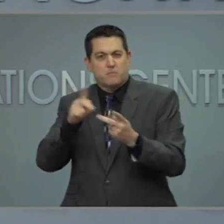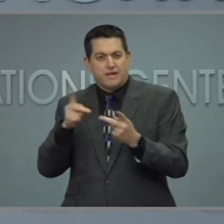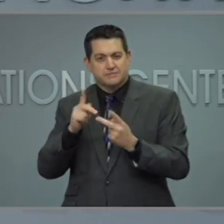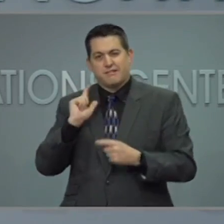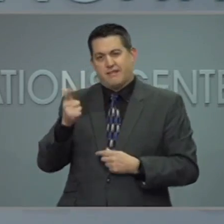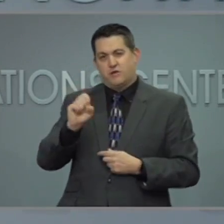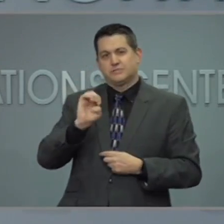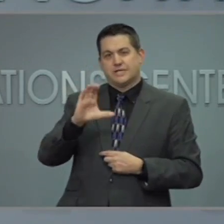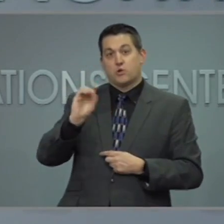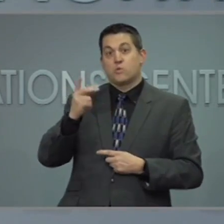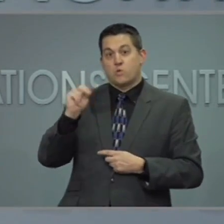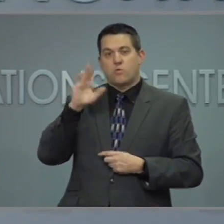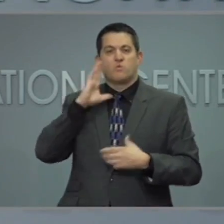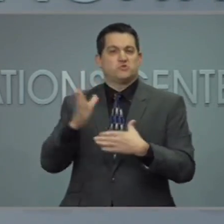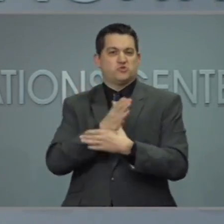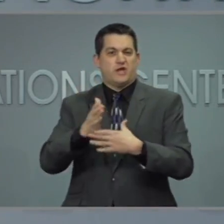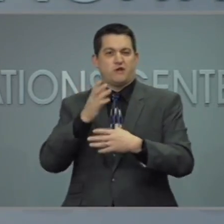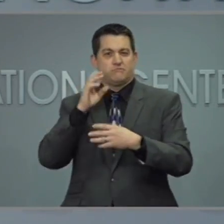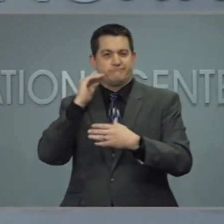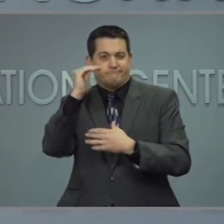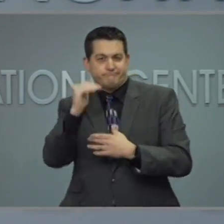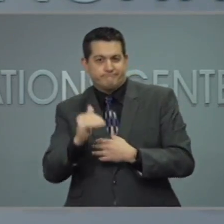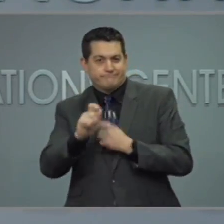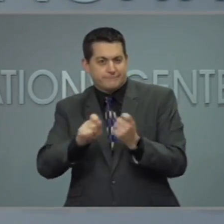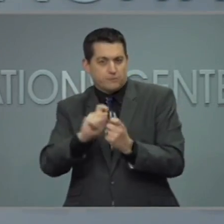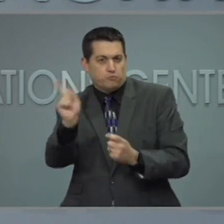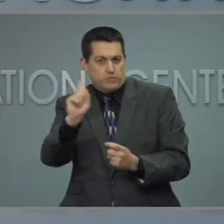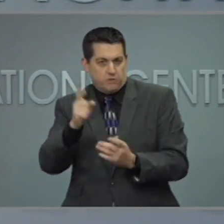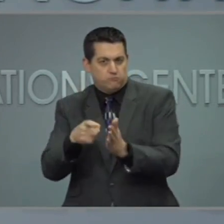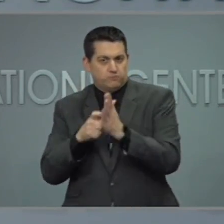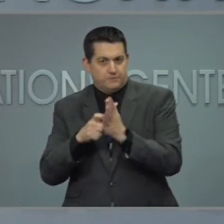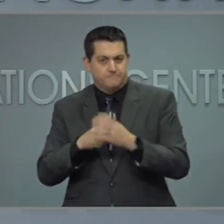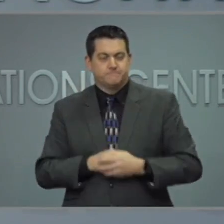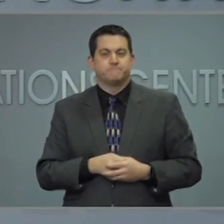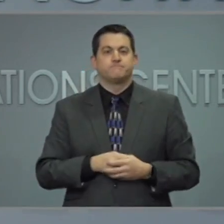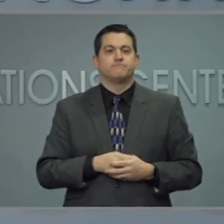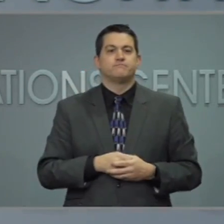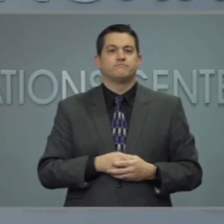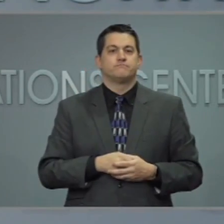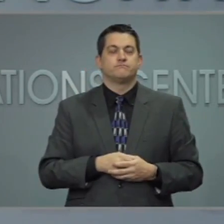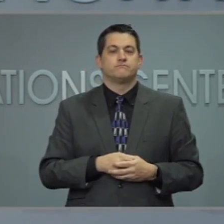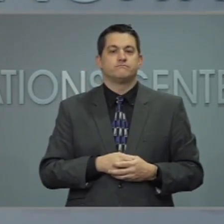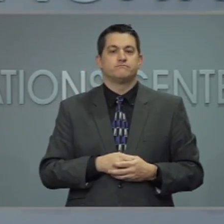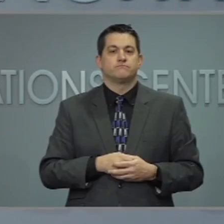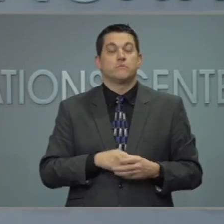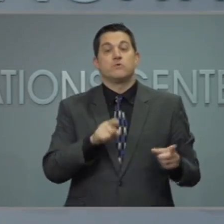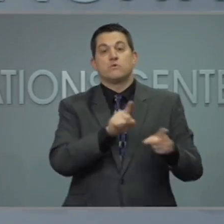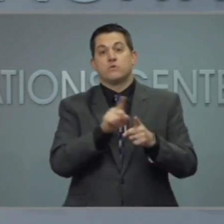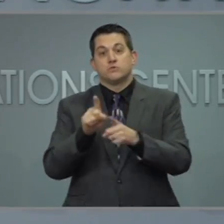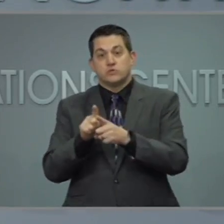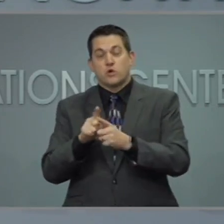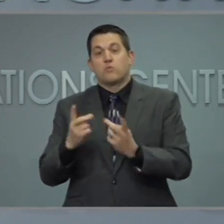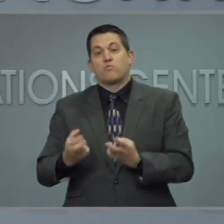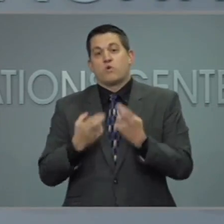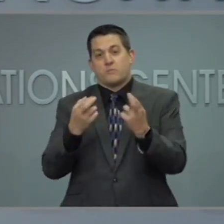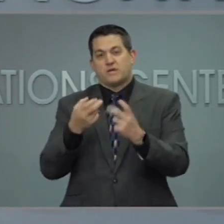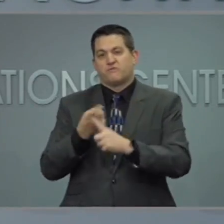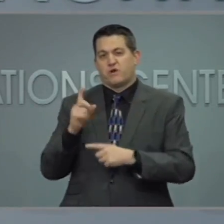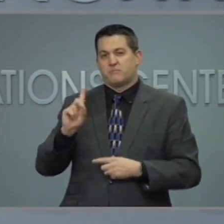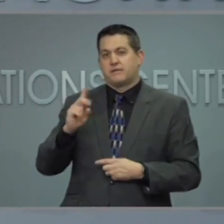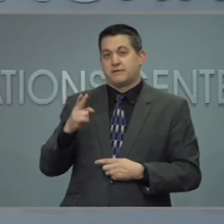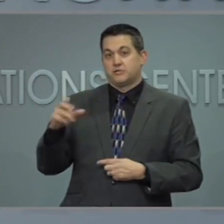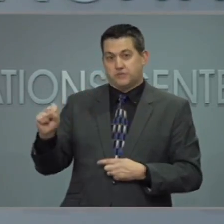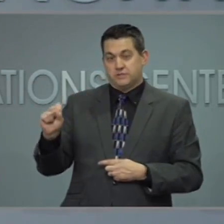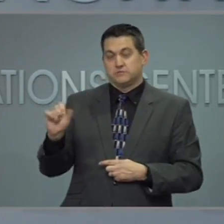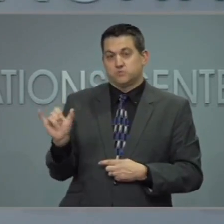Mandy Cohen will share those with you in a minute. There will also be strong recommendations from the Department of Health and